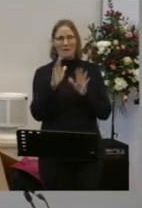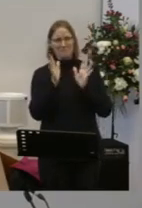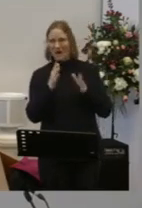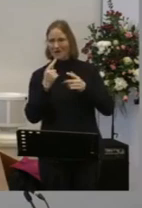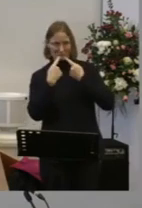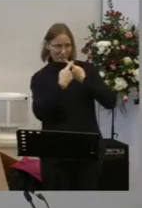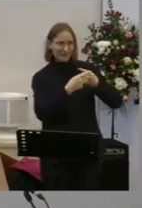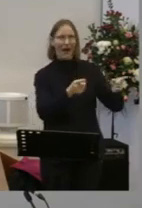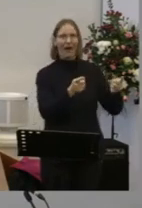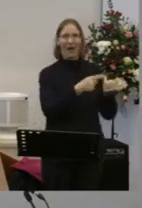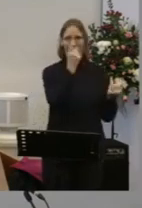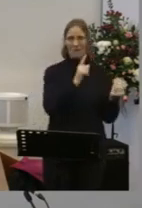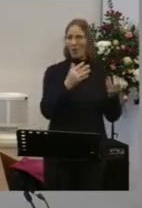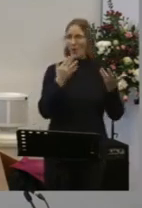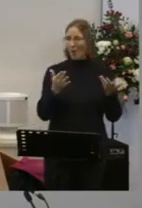You come hear about Jesus